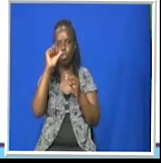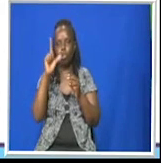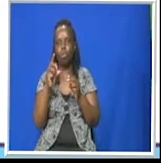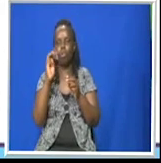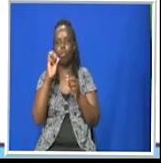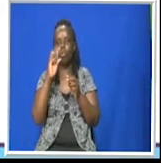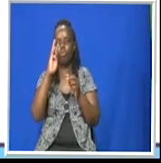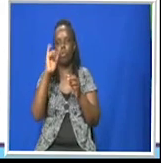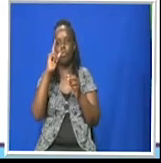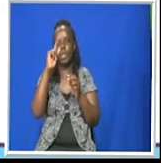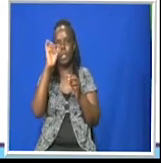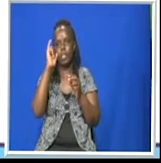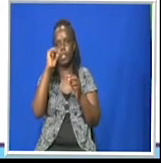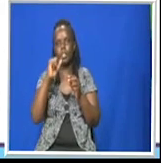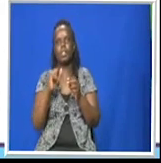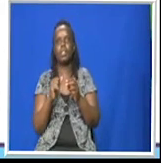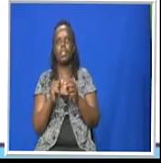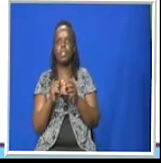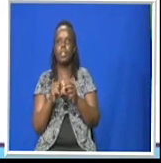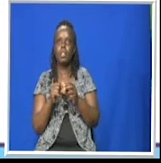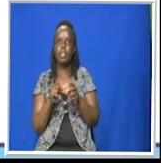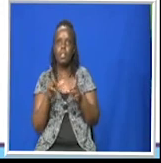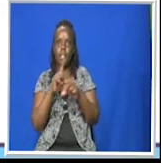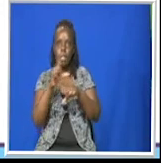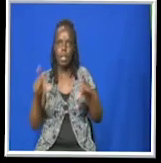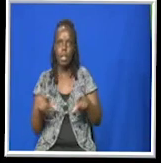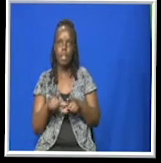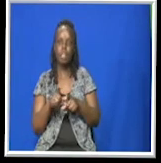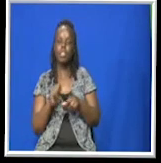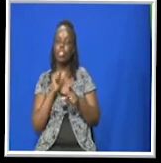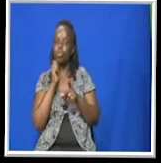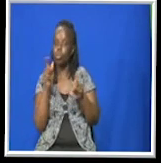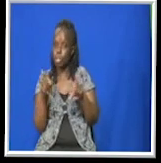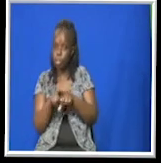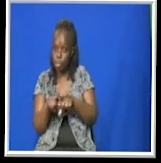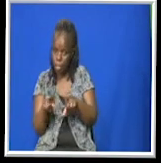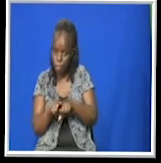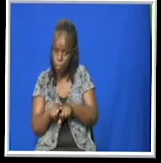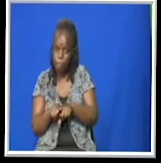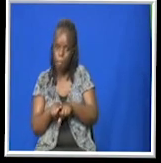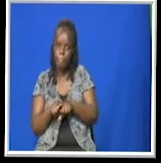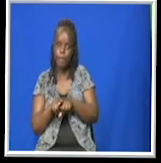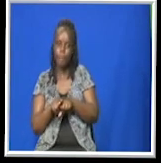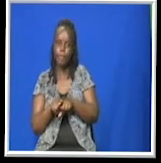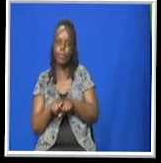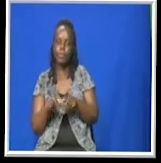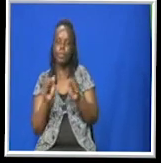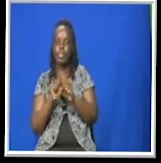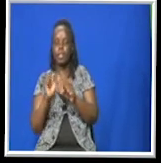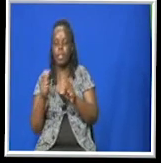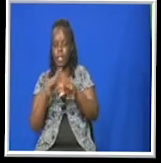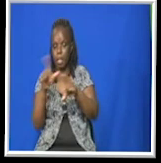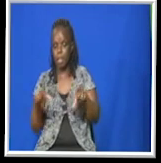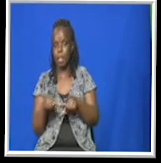That means the quality of land land at a particular place that you are is not the same or uniform with the other piece of land.